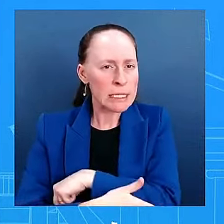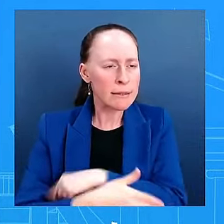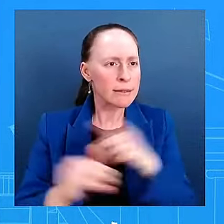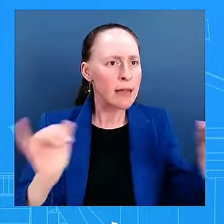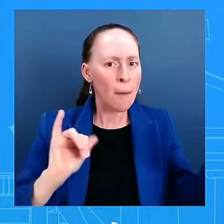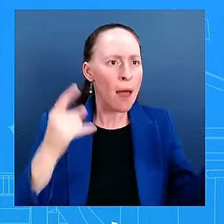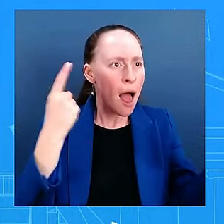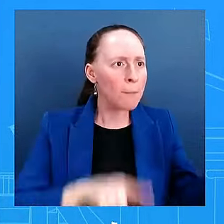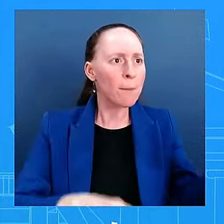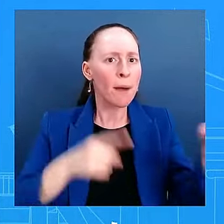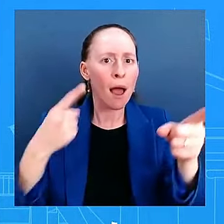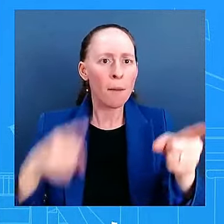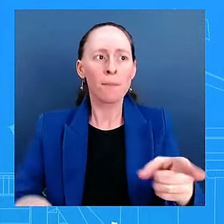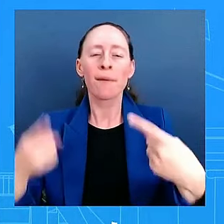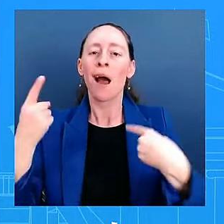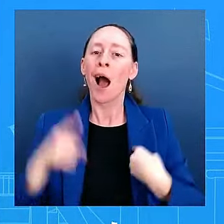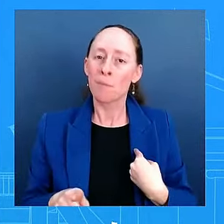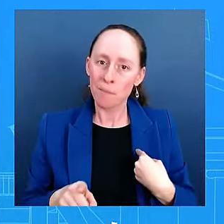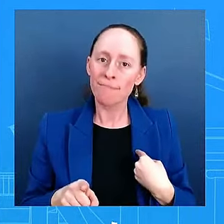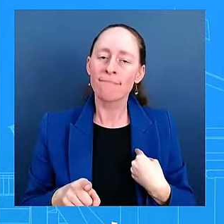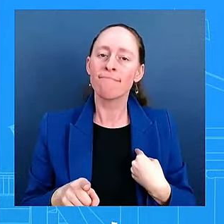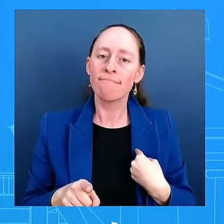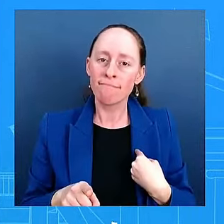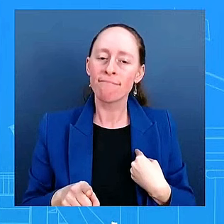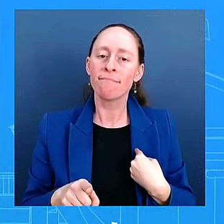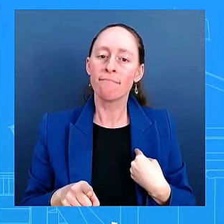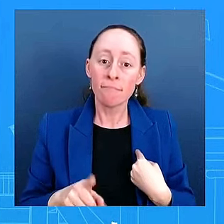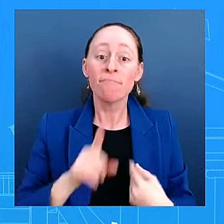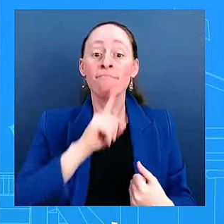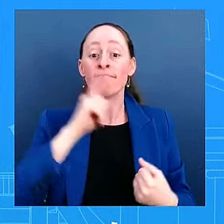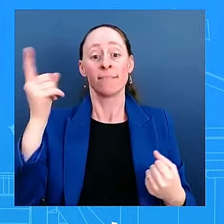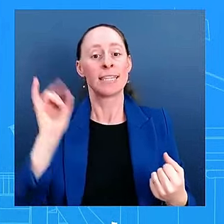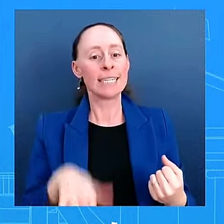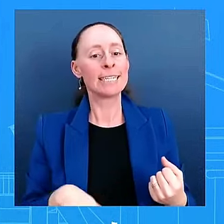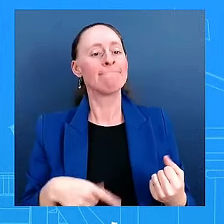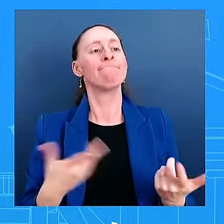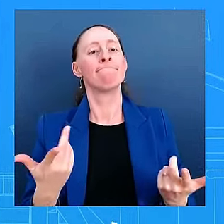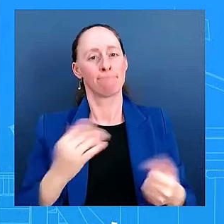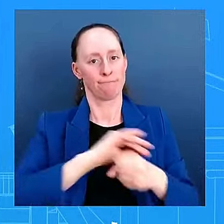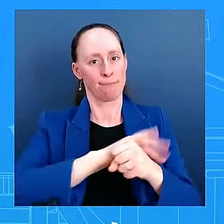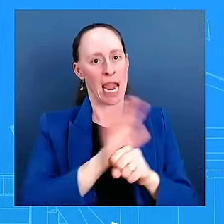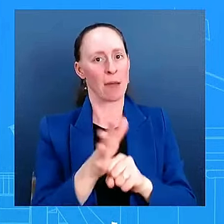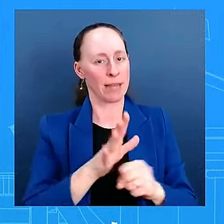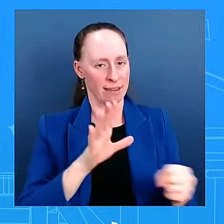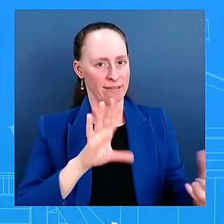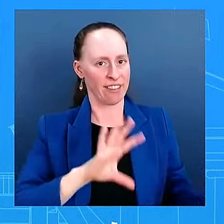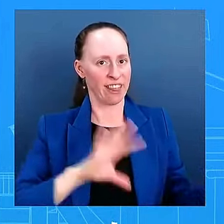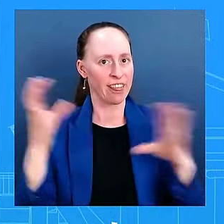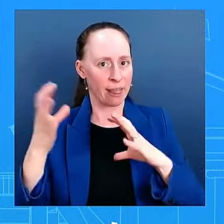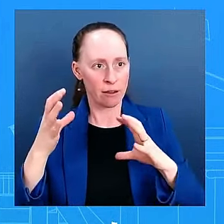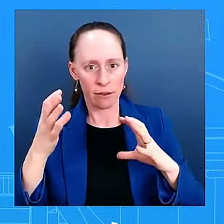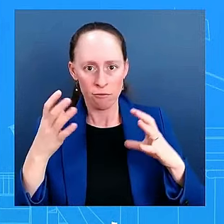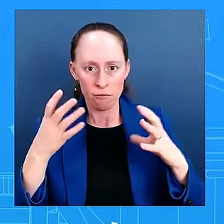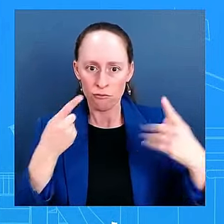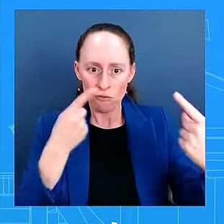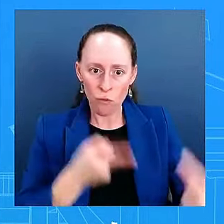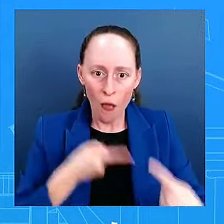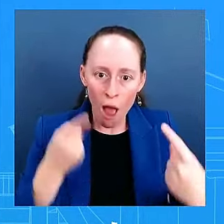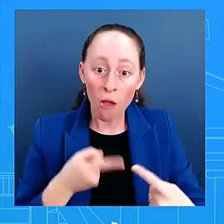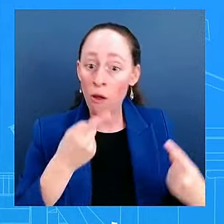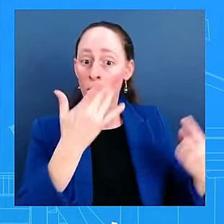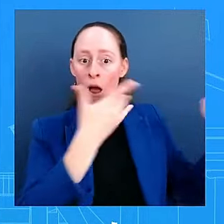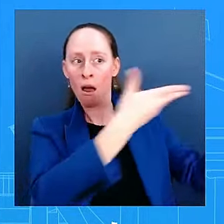was the pandemic. It did. It caused disruption. It caused the supply chain to be disrupted and